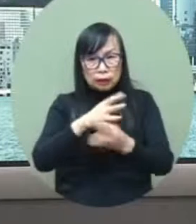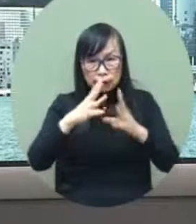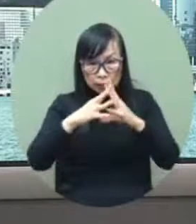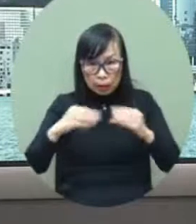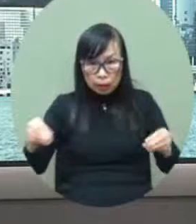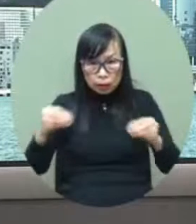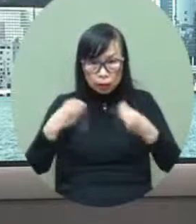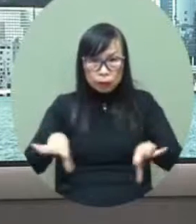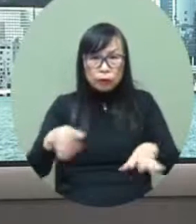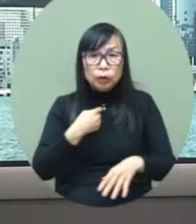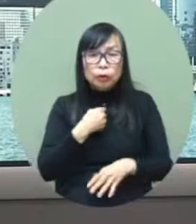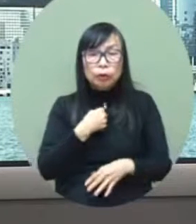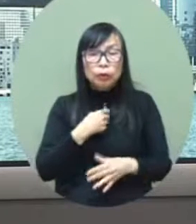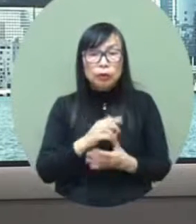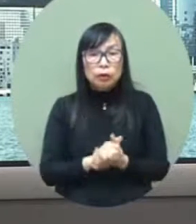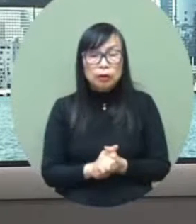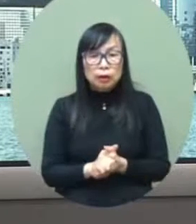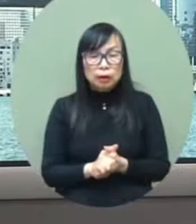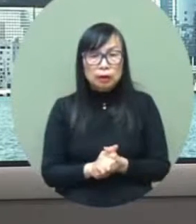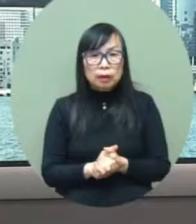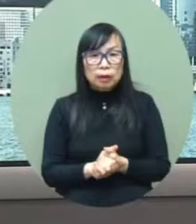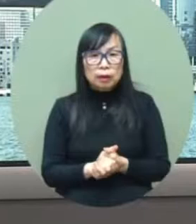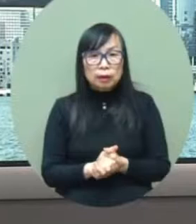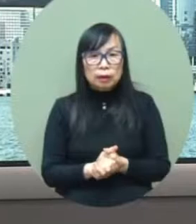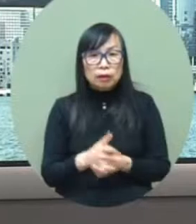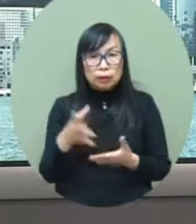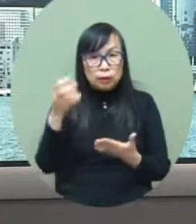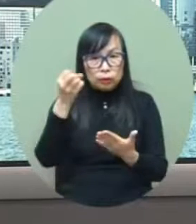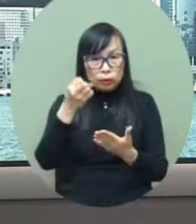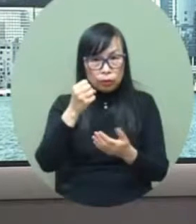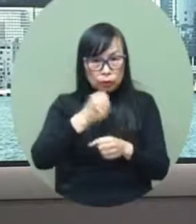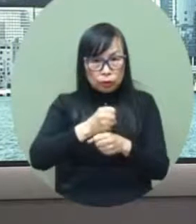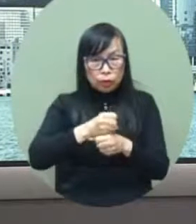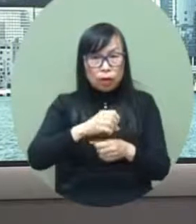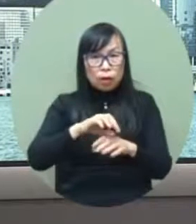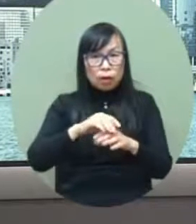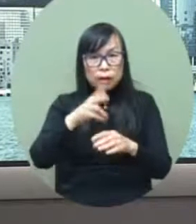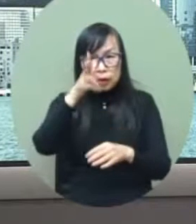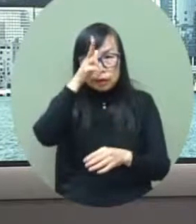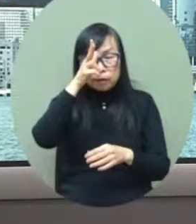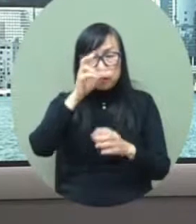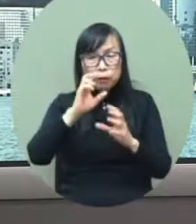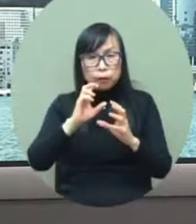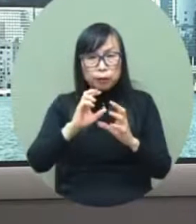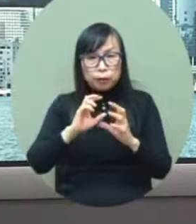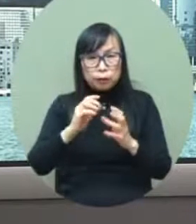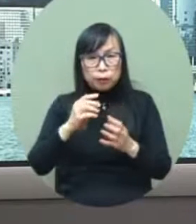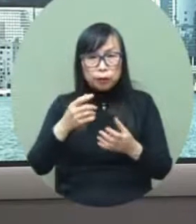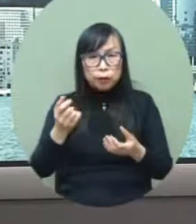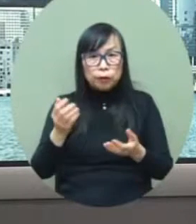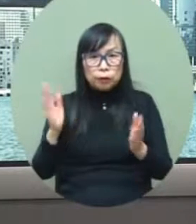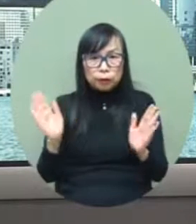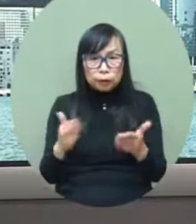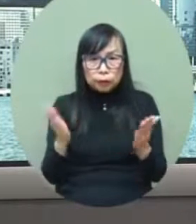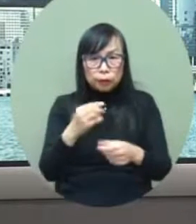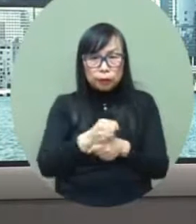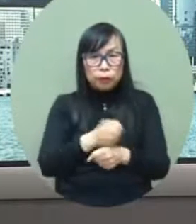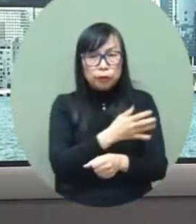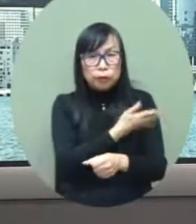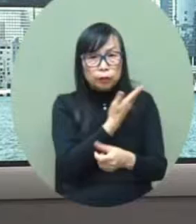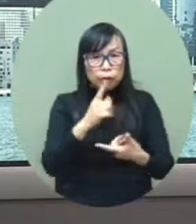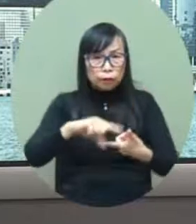for large-scale operations you need a manpower that's why we have this government-wide